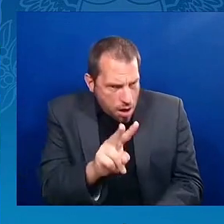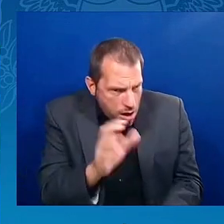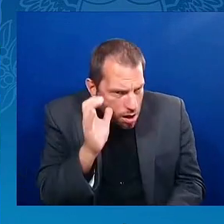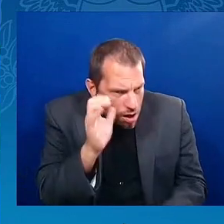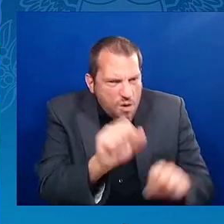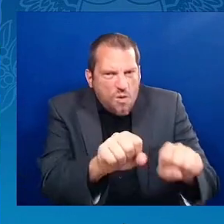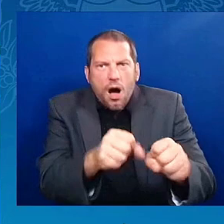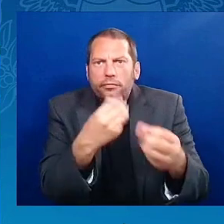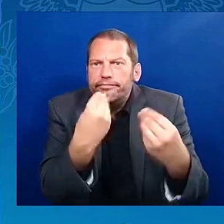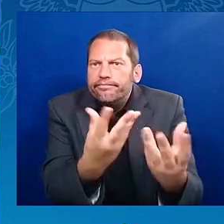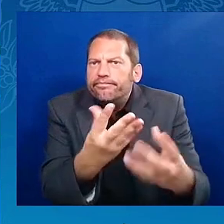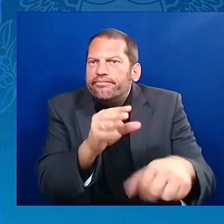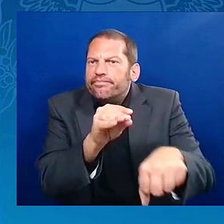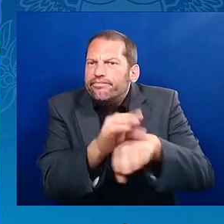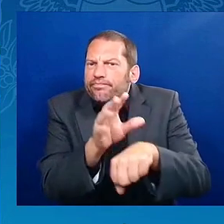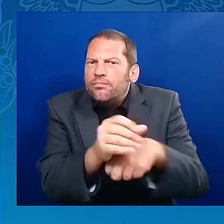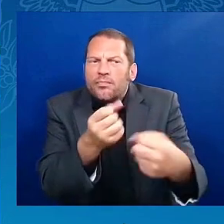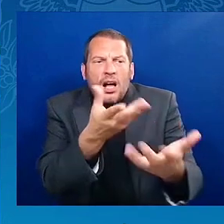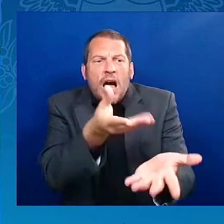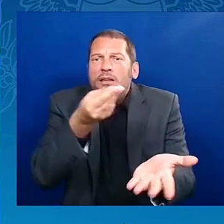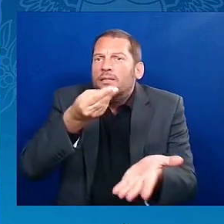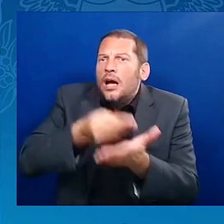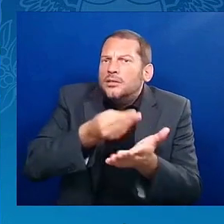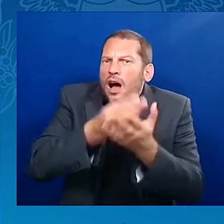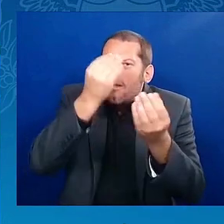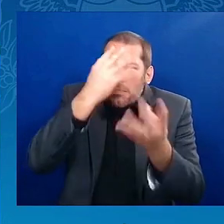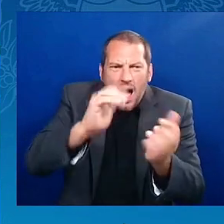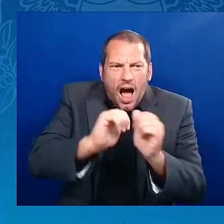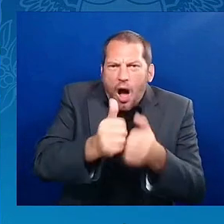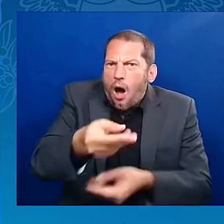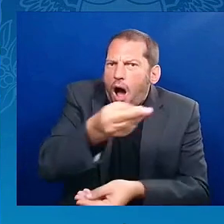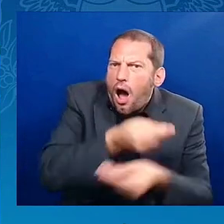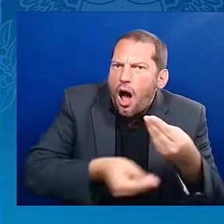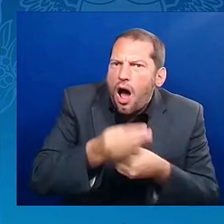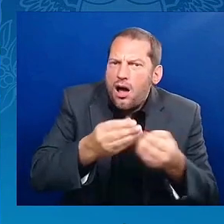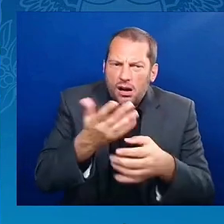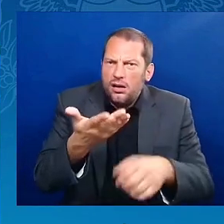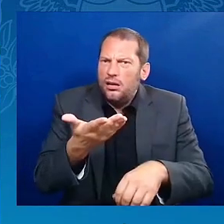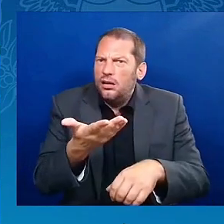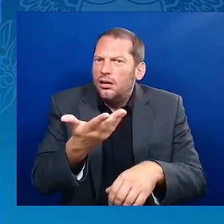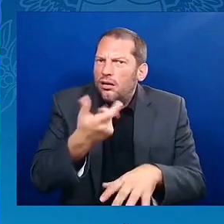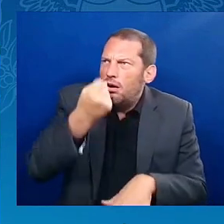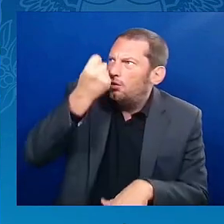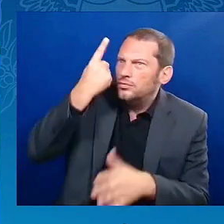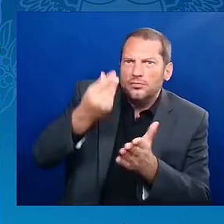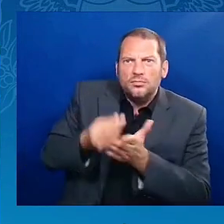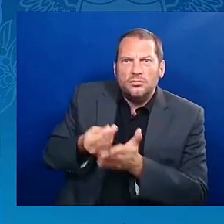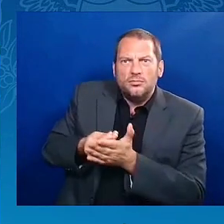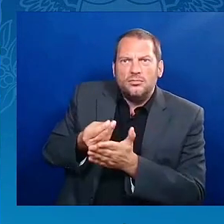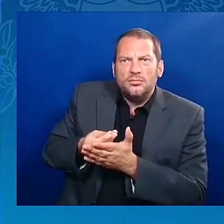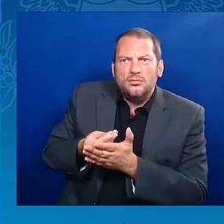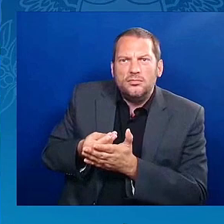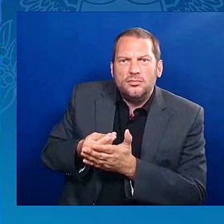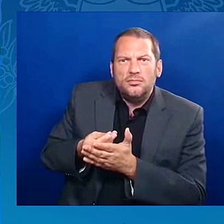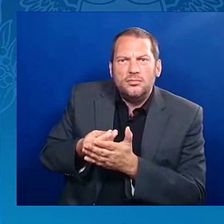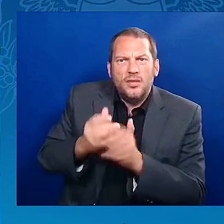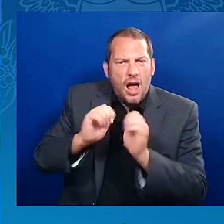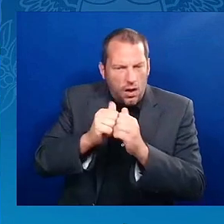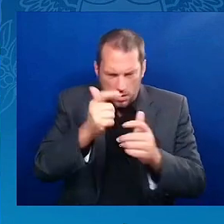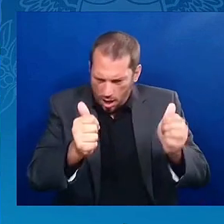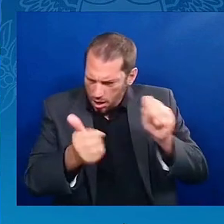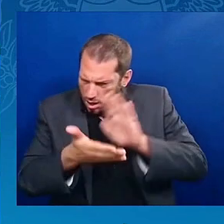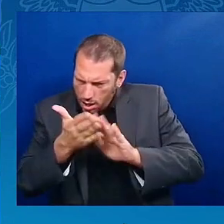know how to run a payroll, how to deal with inventory in a way that they can start a business and sustain that business and grow that business.